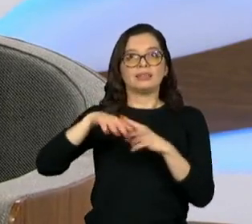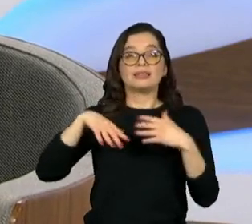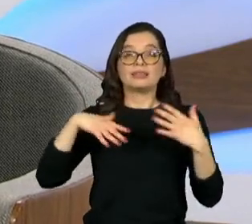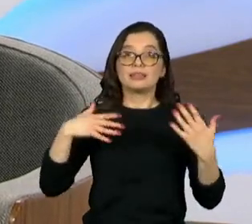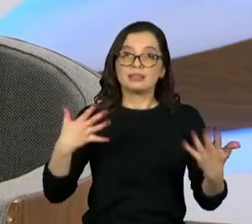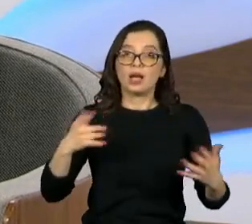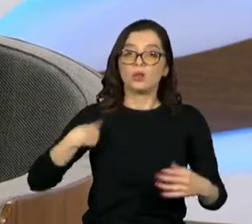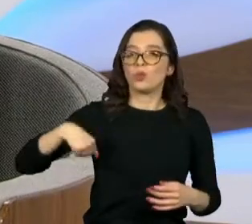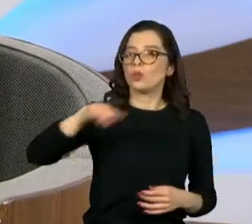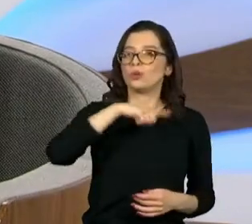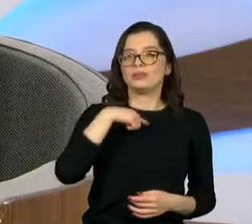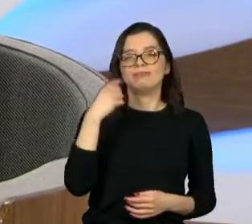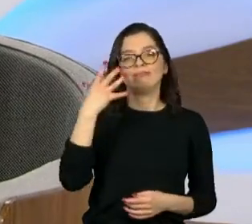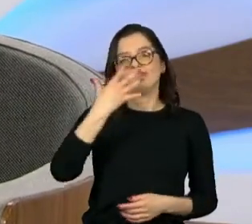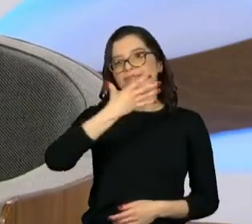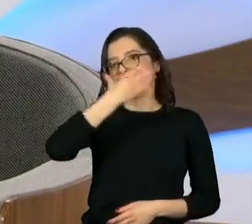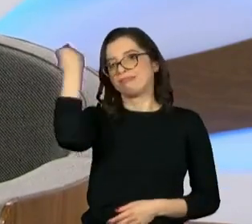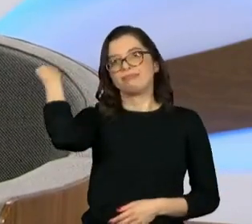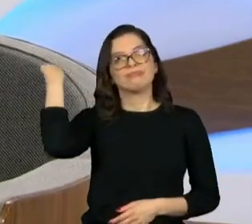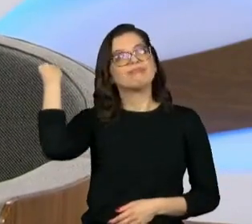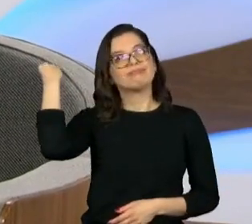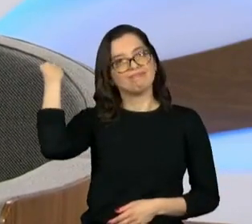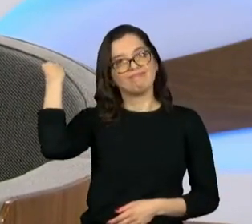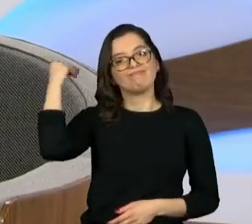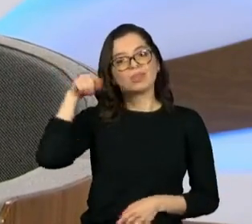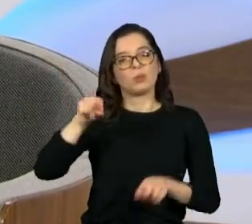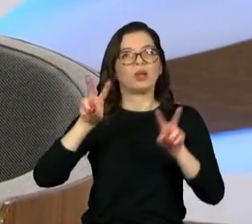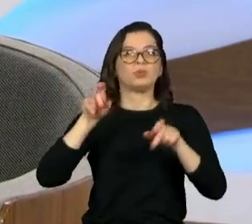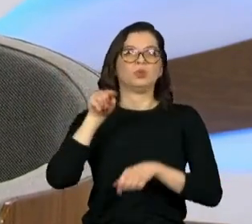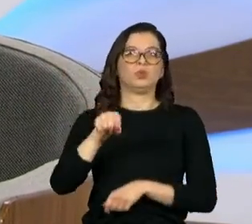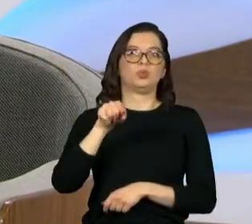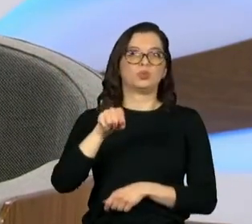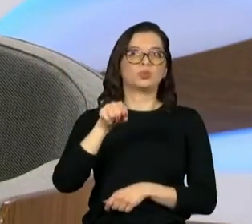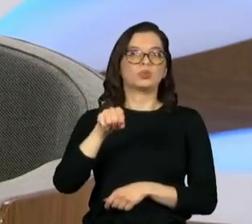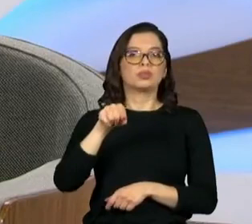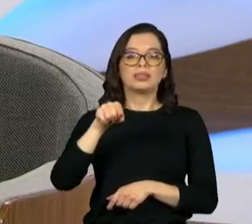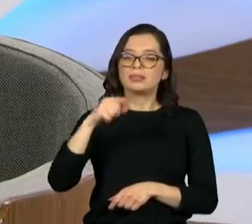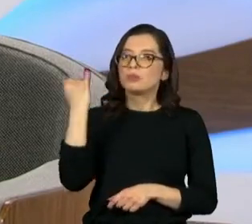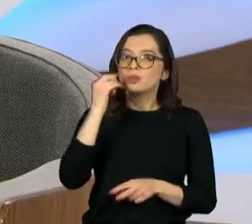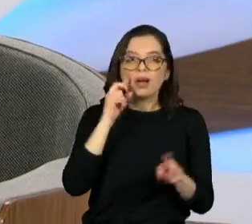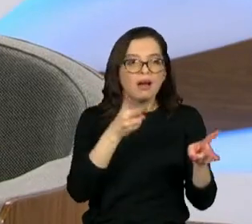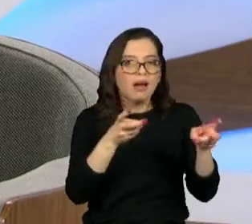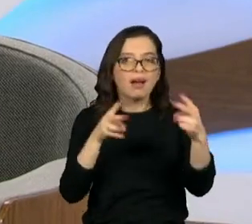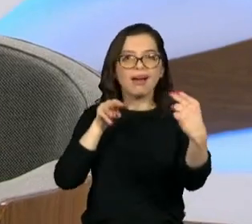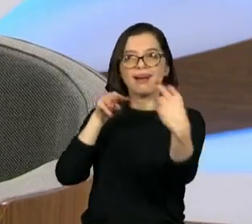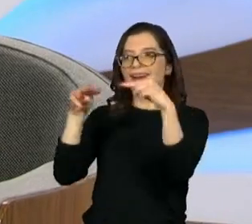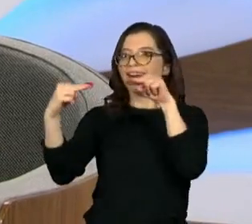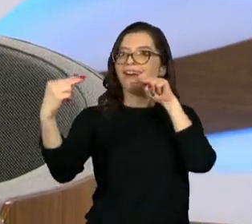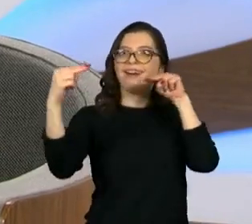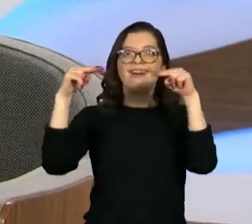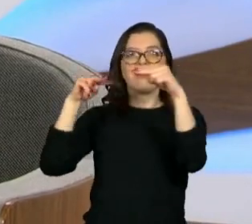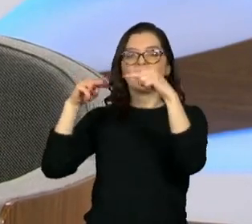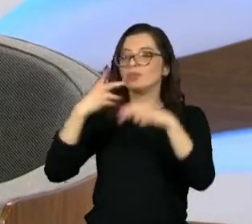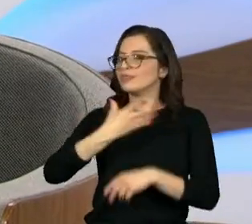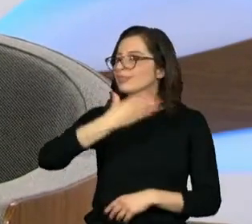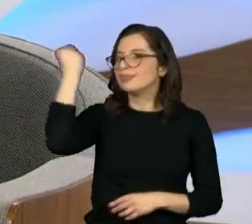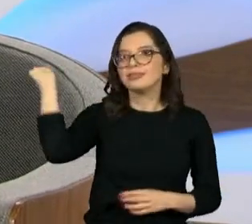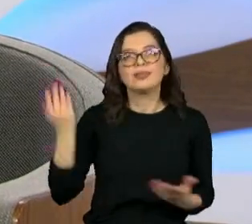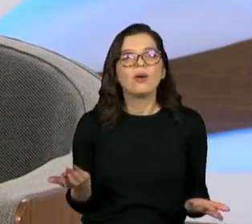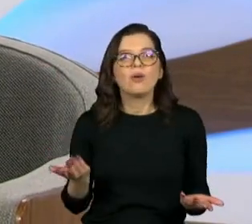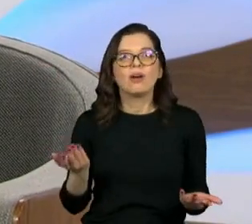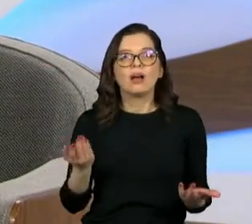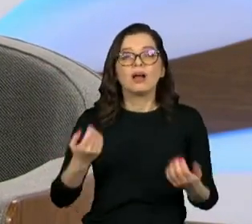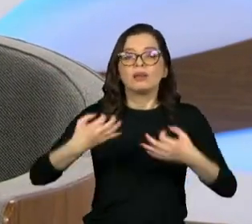we often forget this aspect of this element of recognition. But the